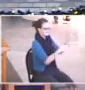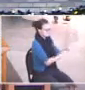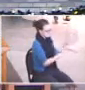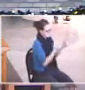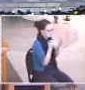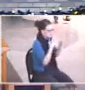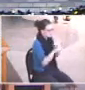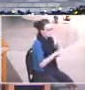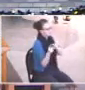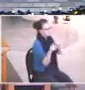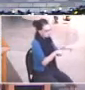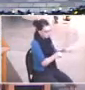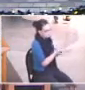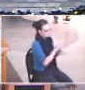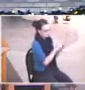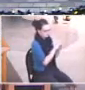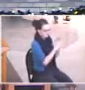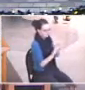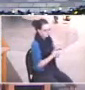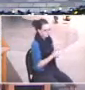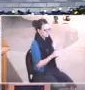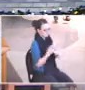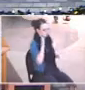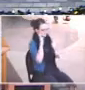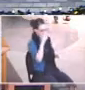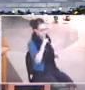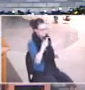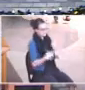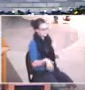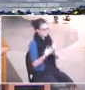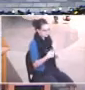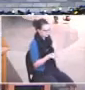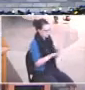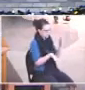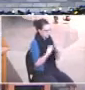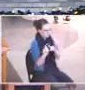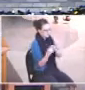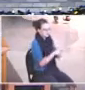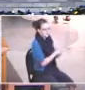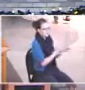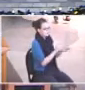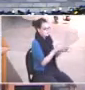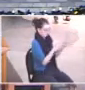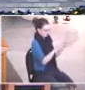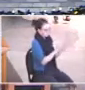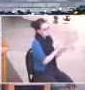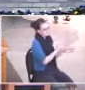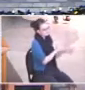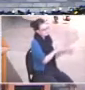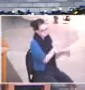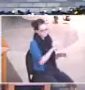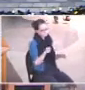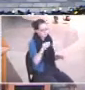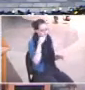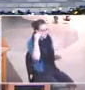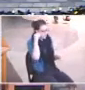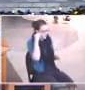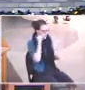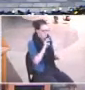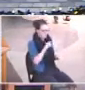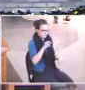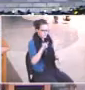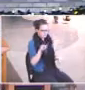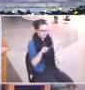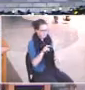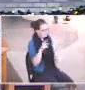And it does seem a little incredible to me that they were on the journey home and all of a sudden Mary notices